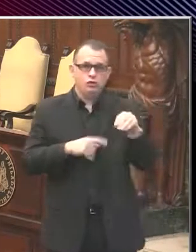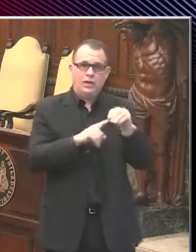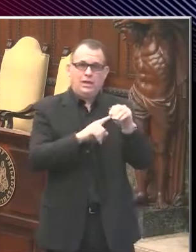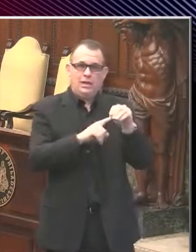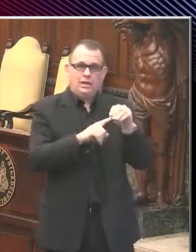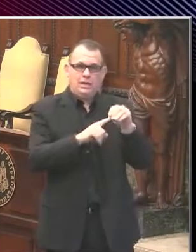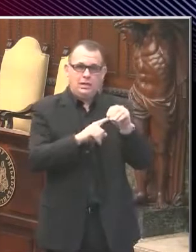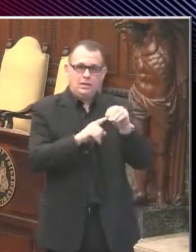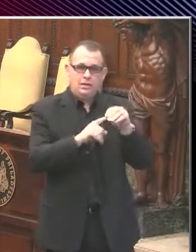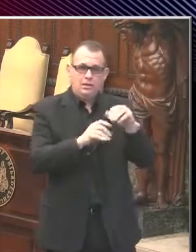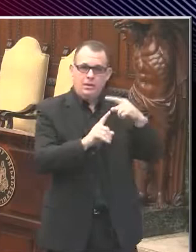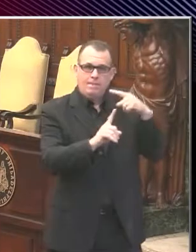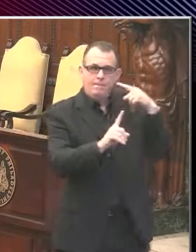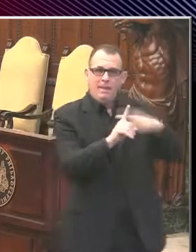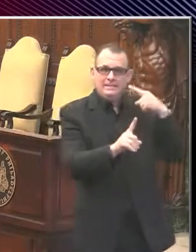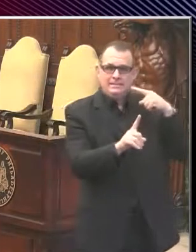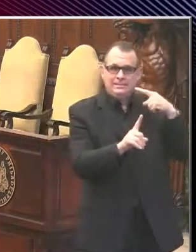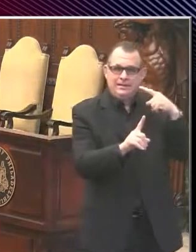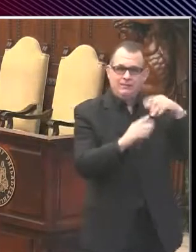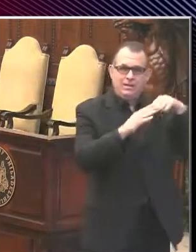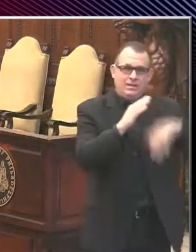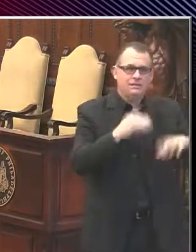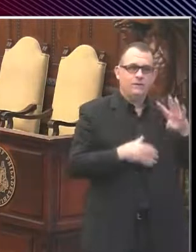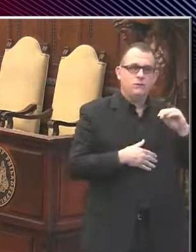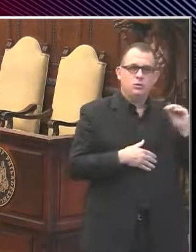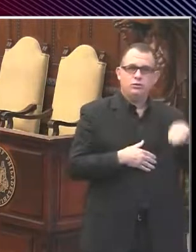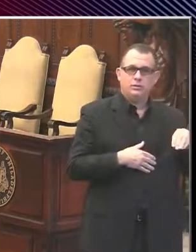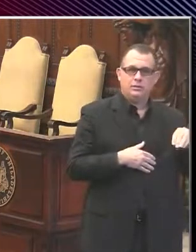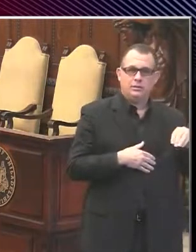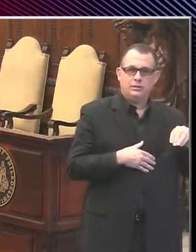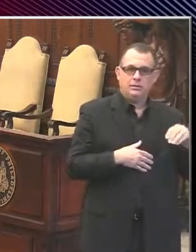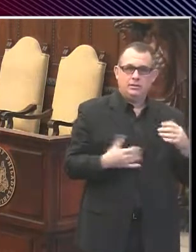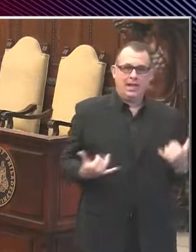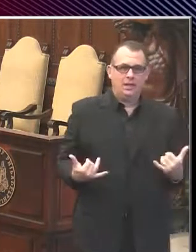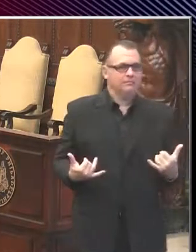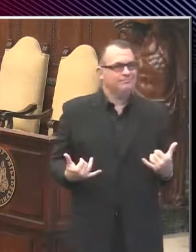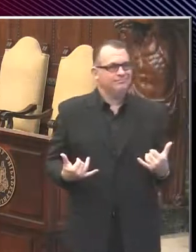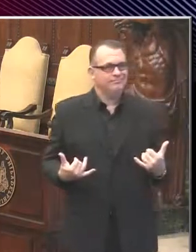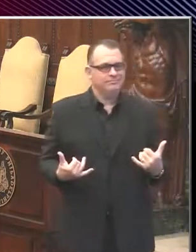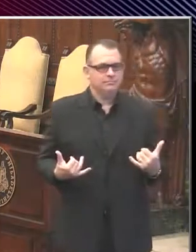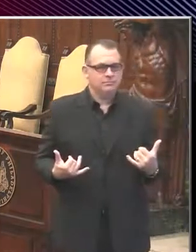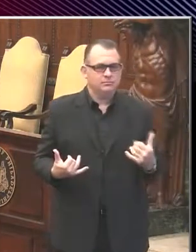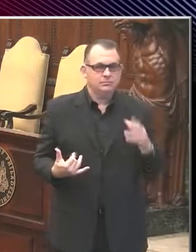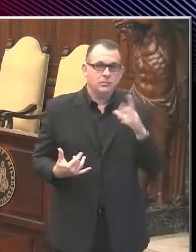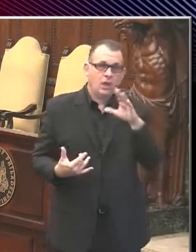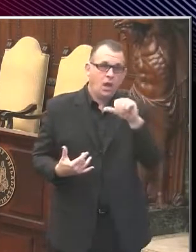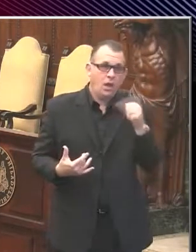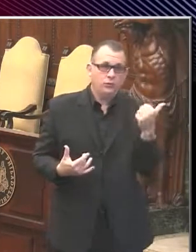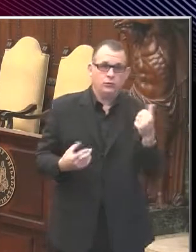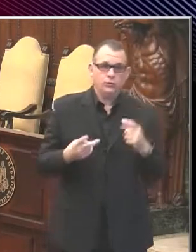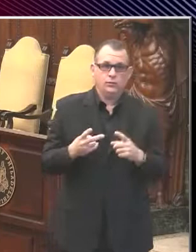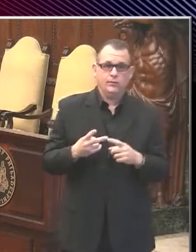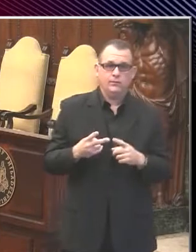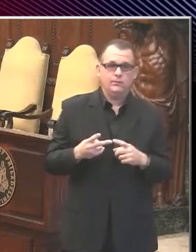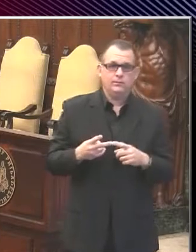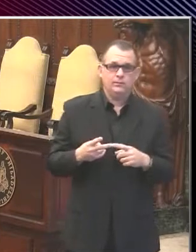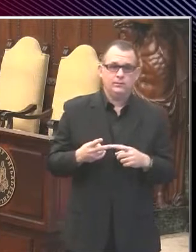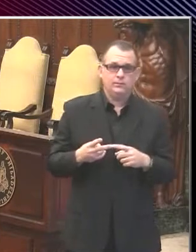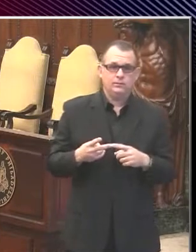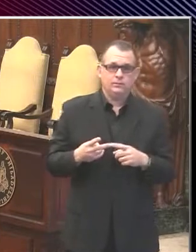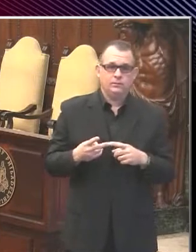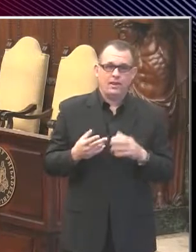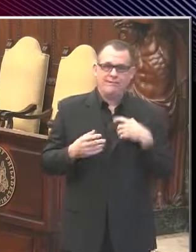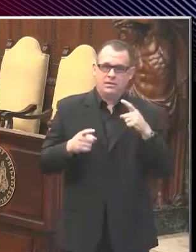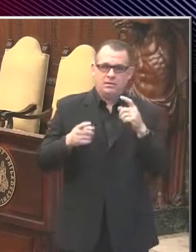greater than 100 per day and percent positive between 5 and 6%. There are other metrics as well, which we are more likely to meet, but those are the two that we are